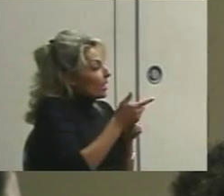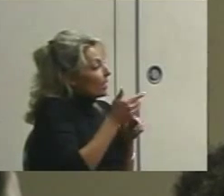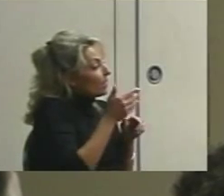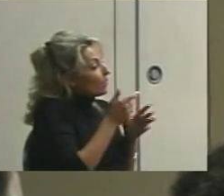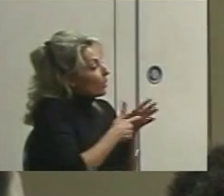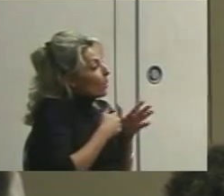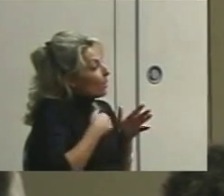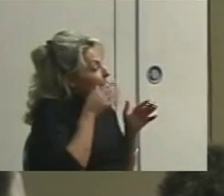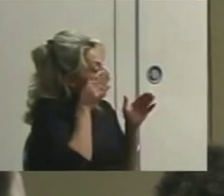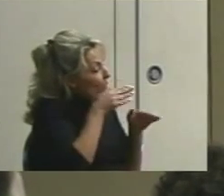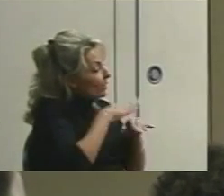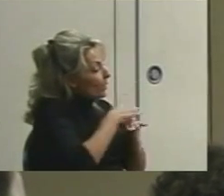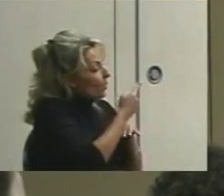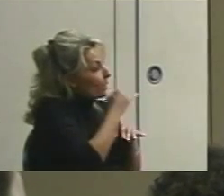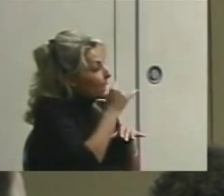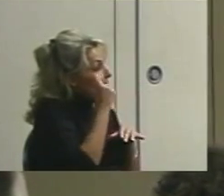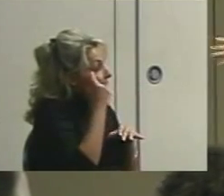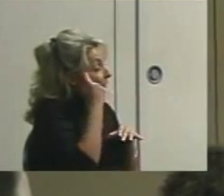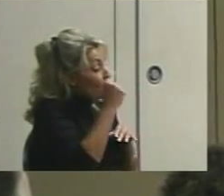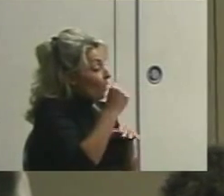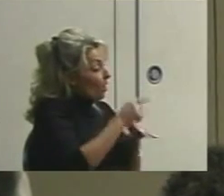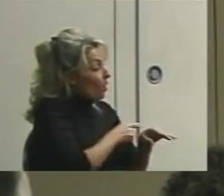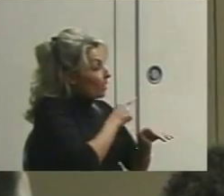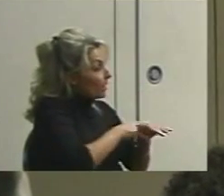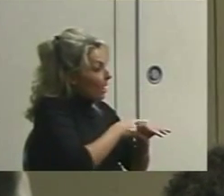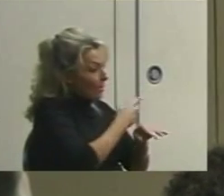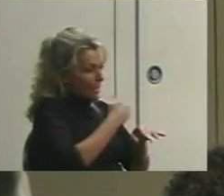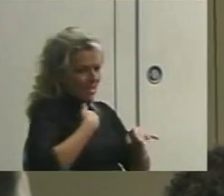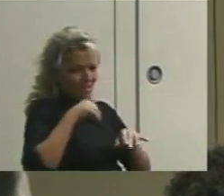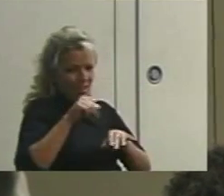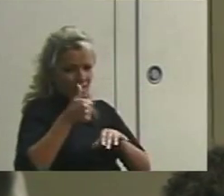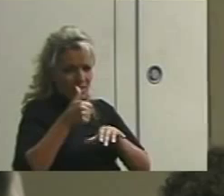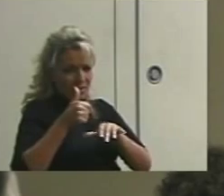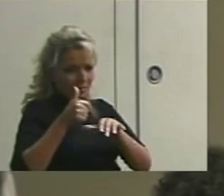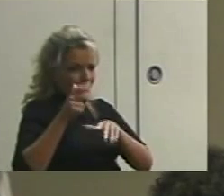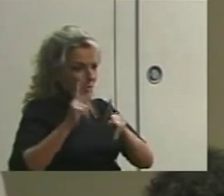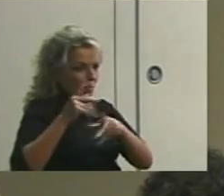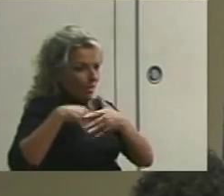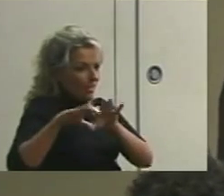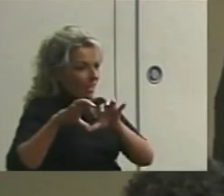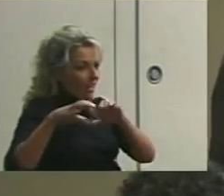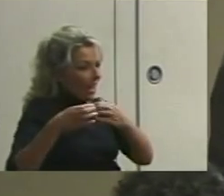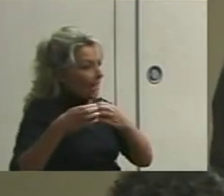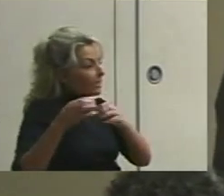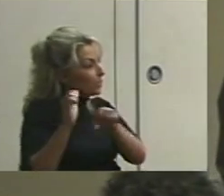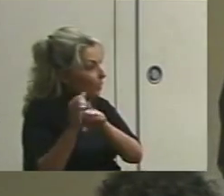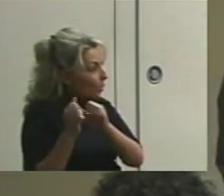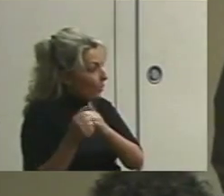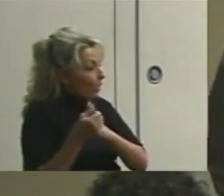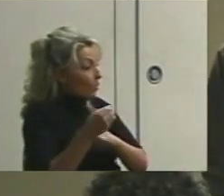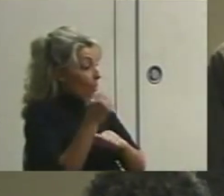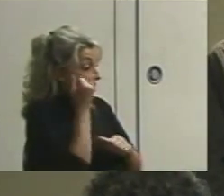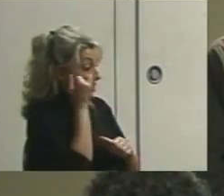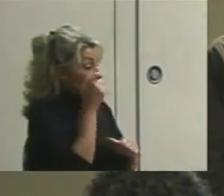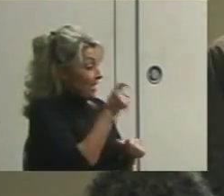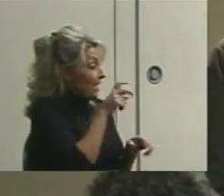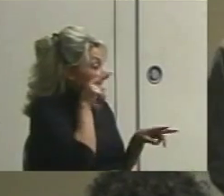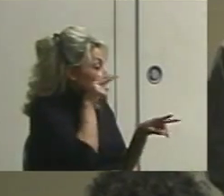one kid for a long time, and I've got this whole other class I've got to deal with. So any time it's going to make me stare at one kid,